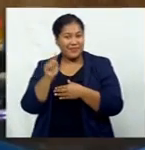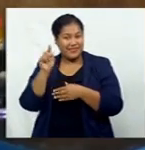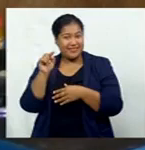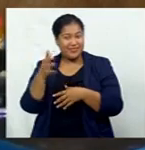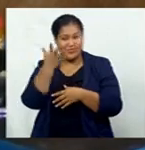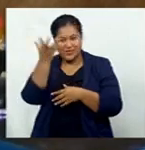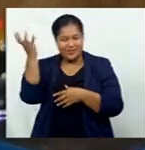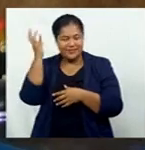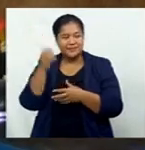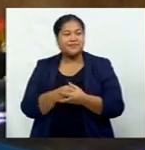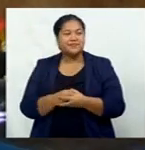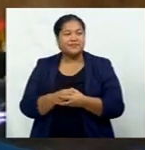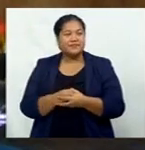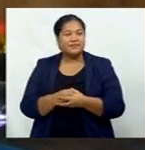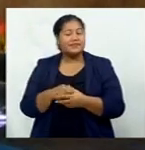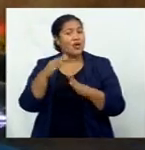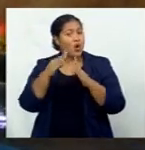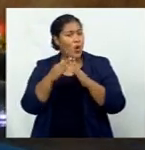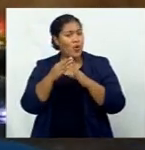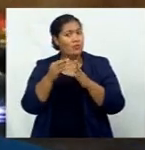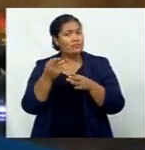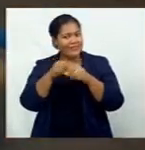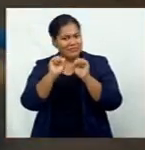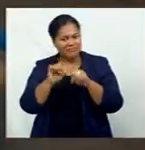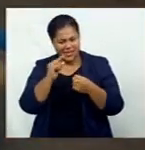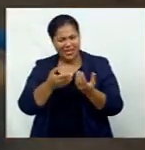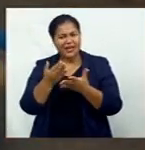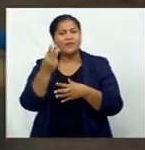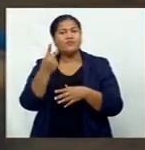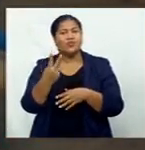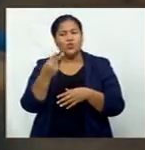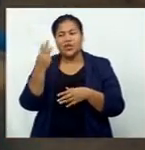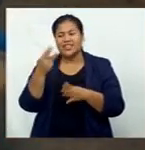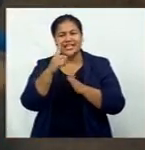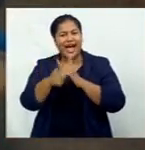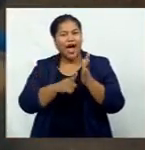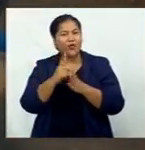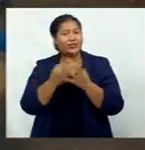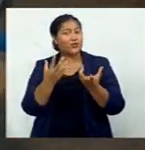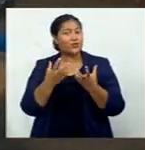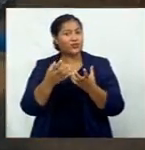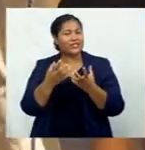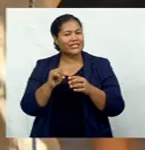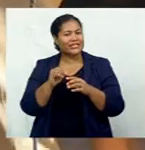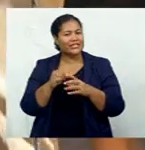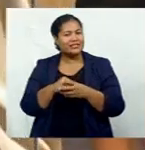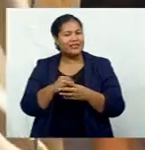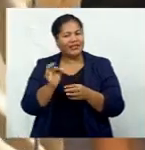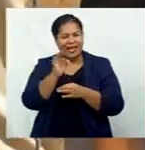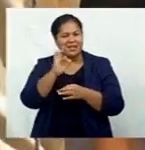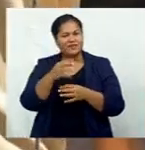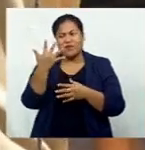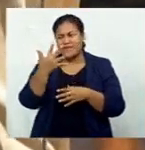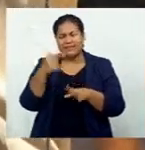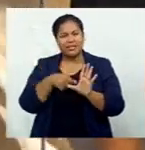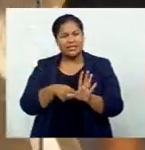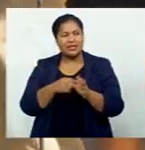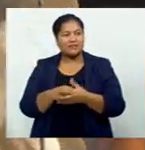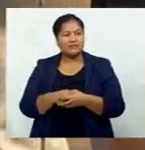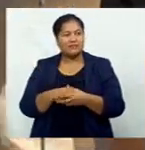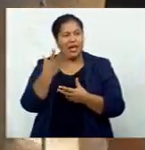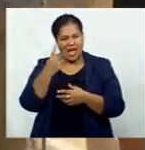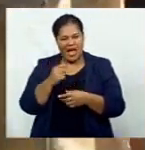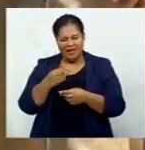environment. The home biogas system can supply two to three hours cooking gas for up to 15 years and also produces liquid fertilizer